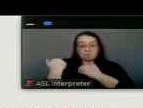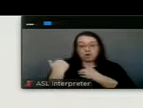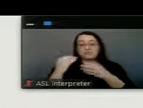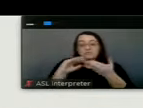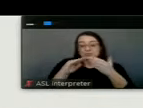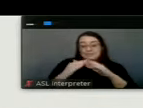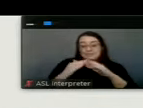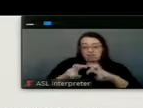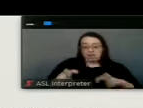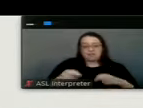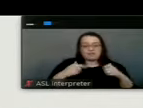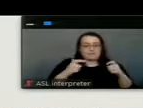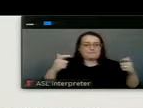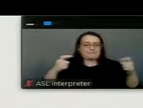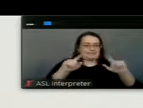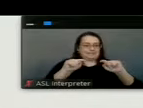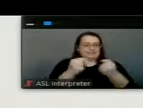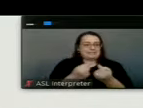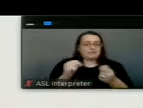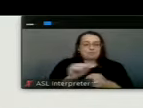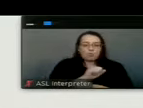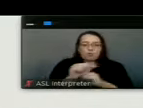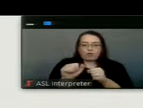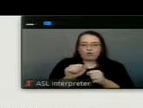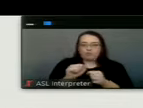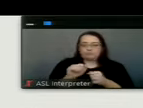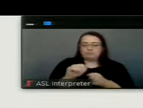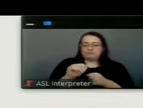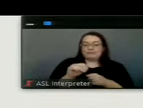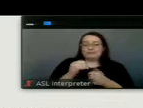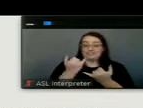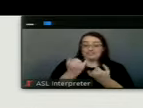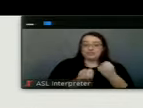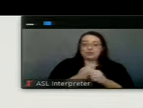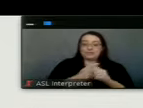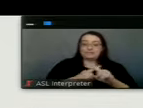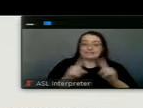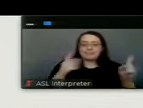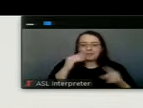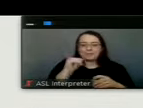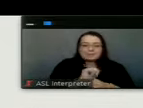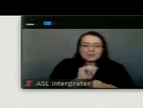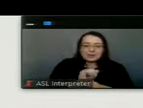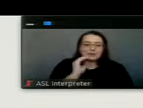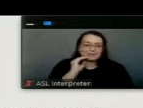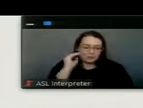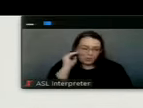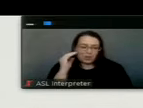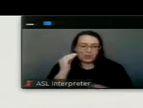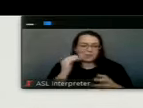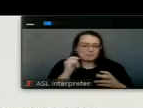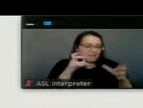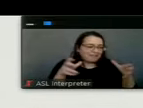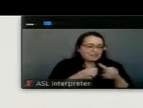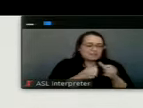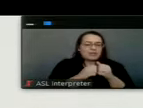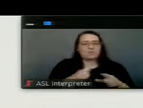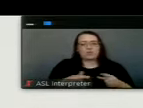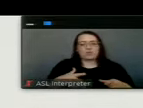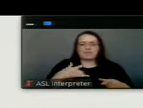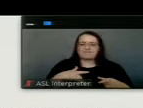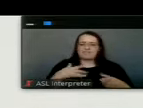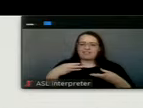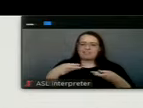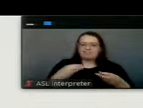had a large team that worked as well. And this year was different because they were working remotely, but we all feel like it went very